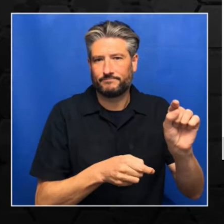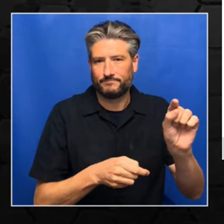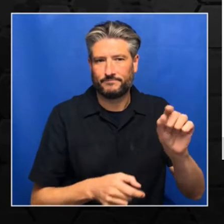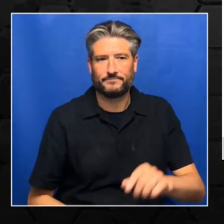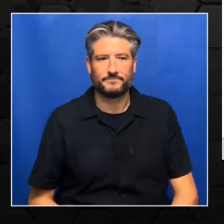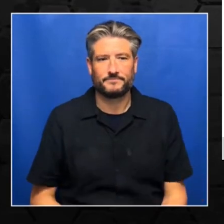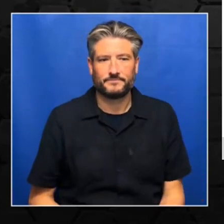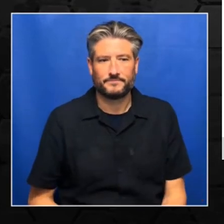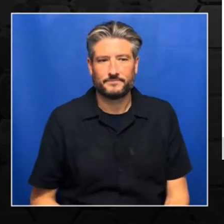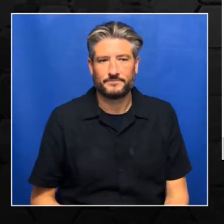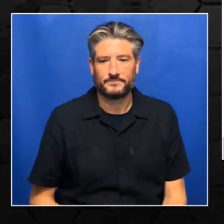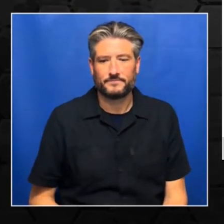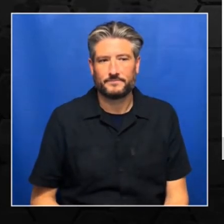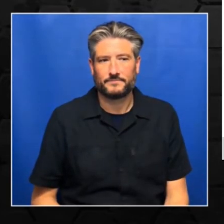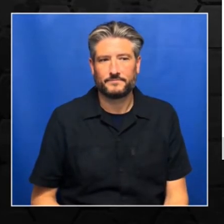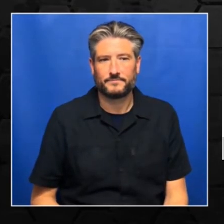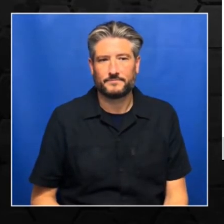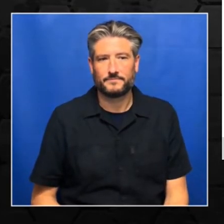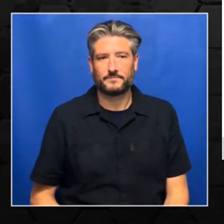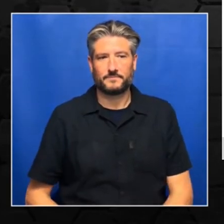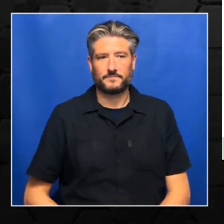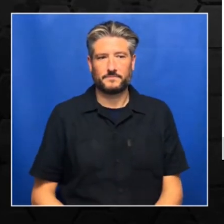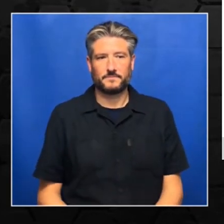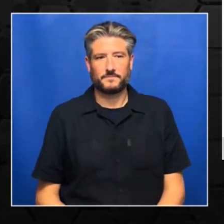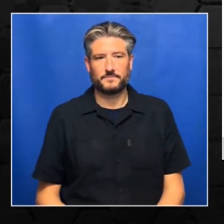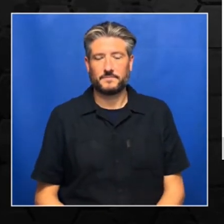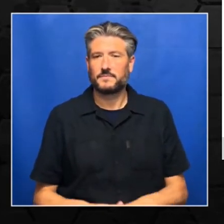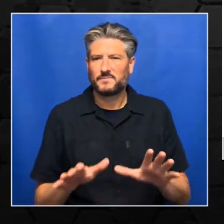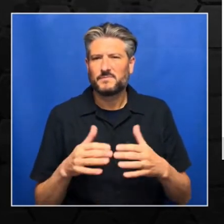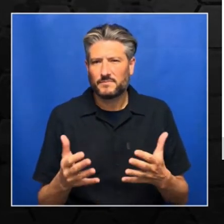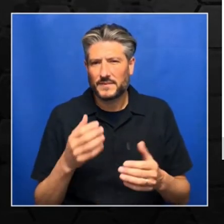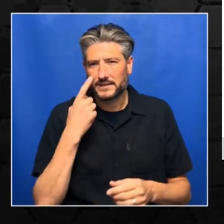So you have to just activate the Sandbox by clicking over here.